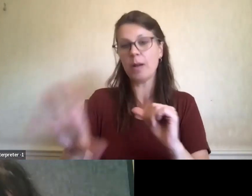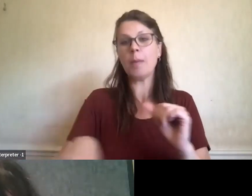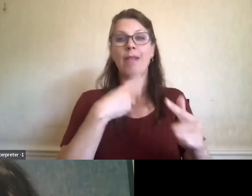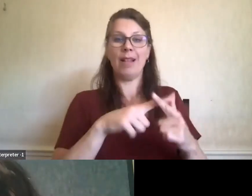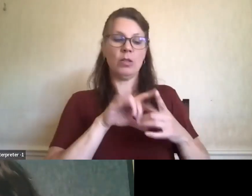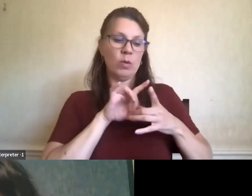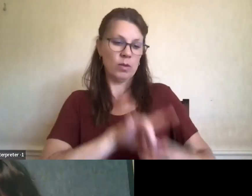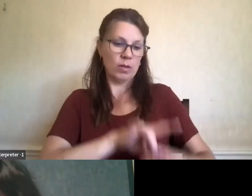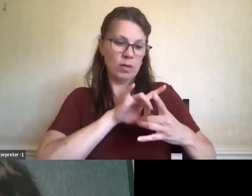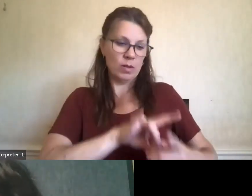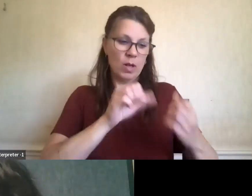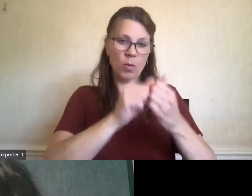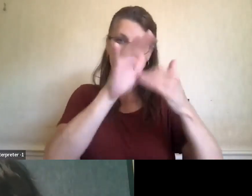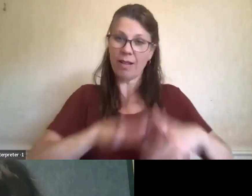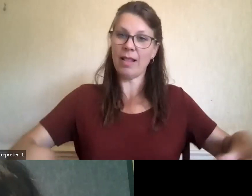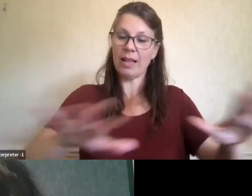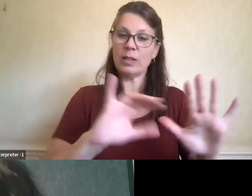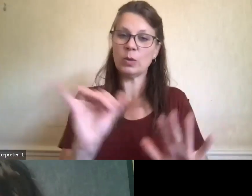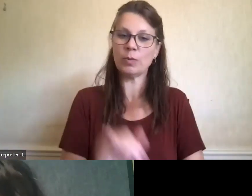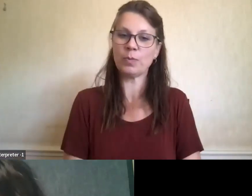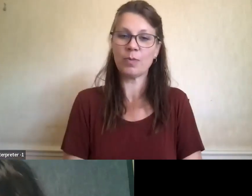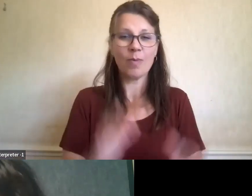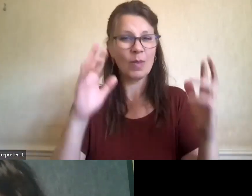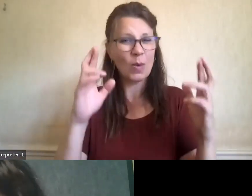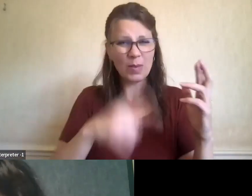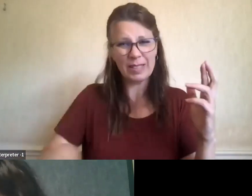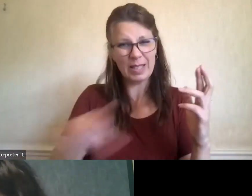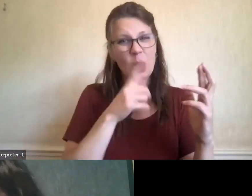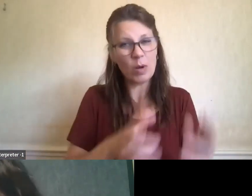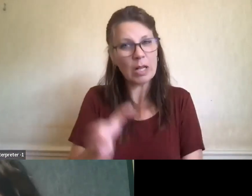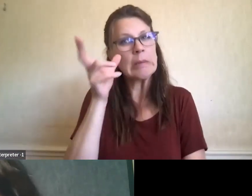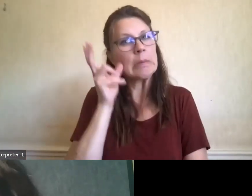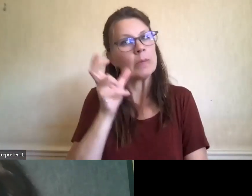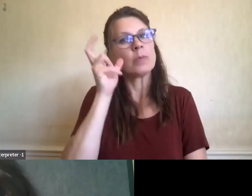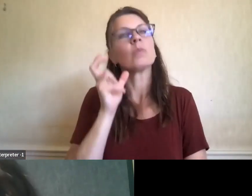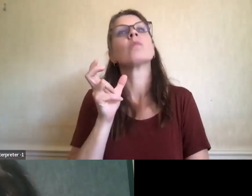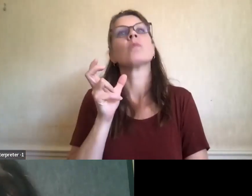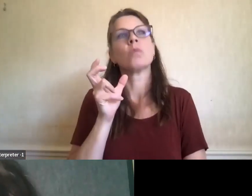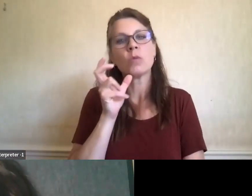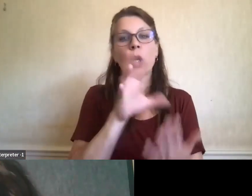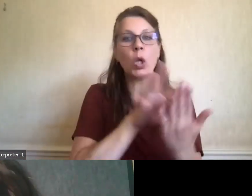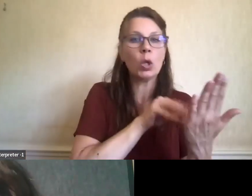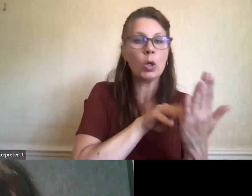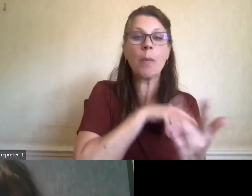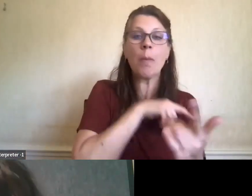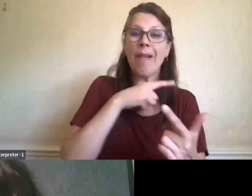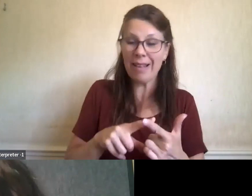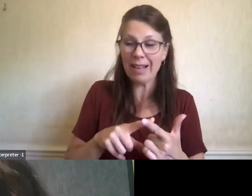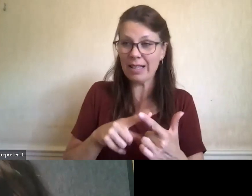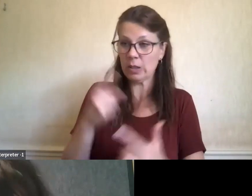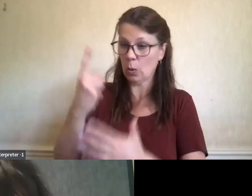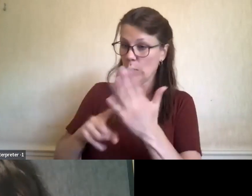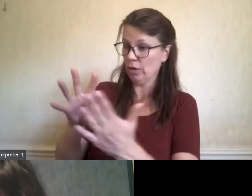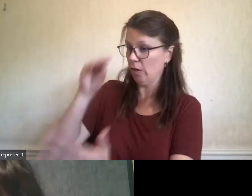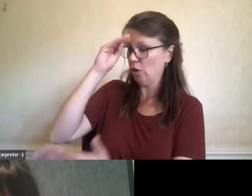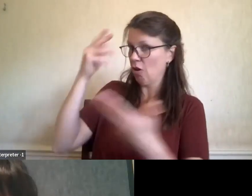I hope you'll have you'll take some time to really listen and learn and unlearn from the panelists today. And thank you very